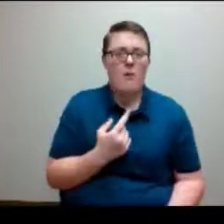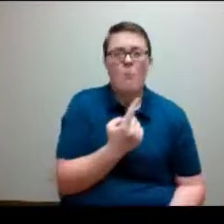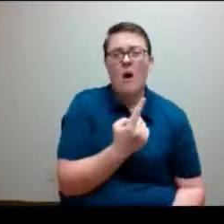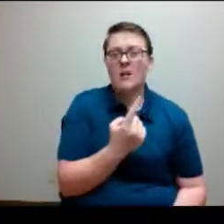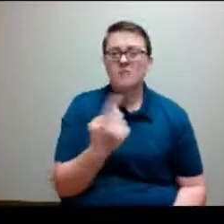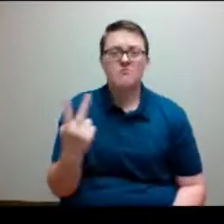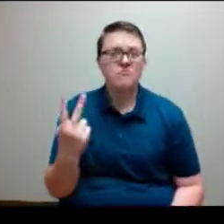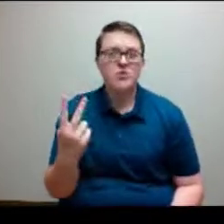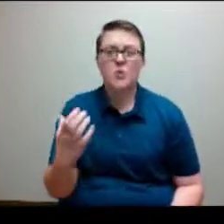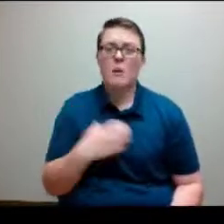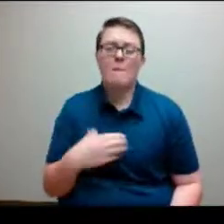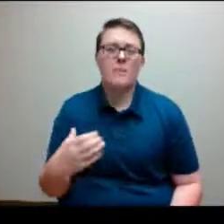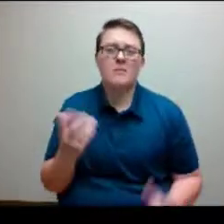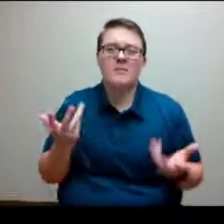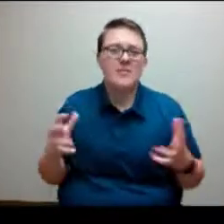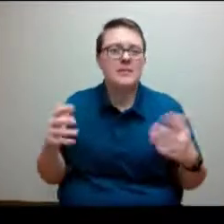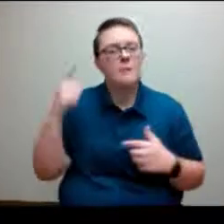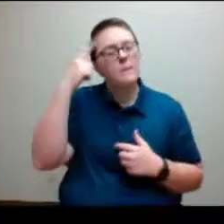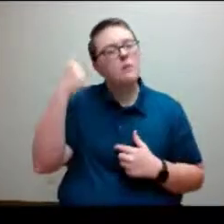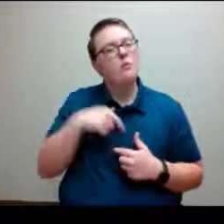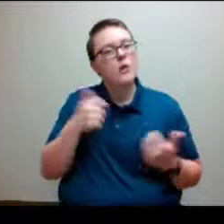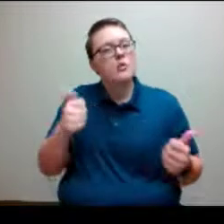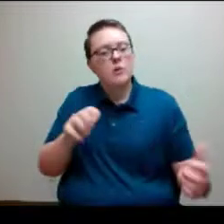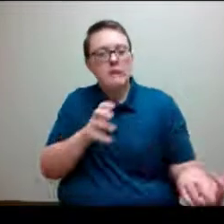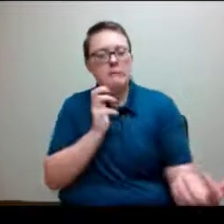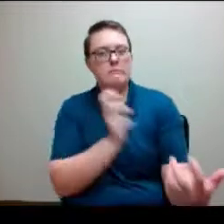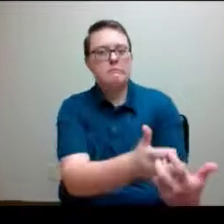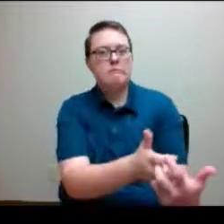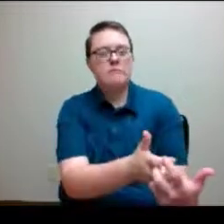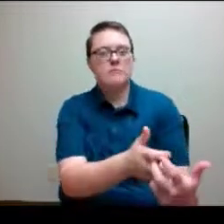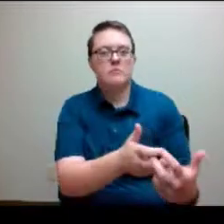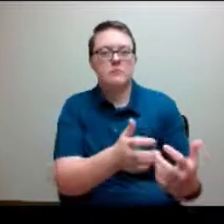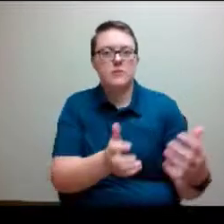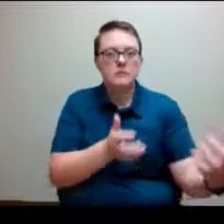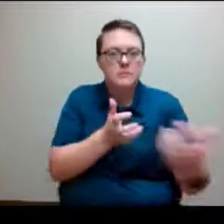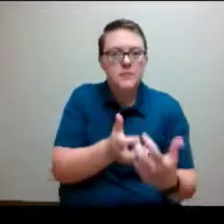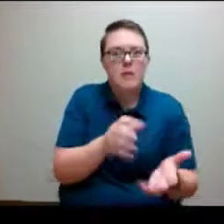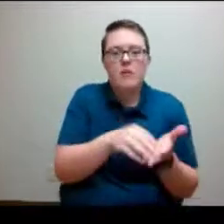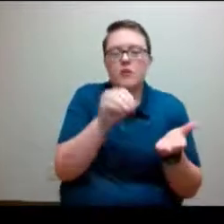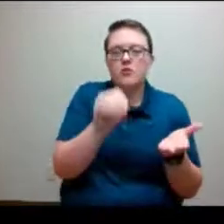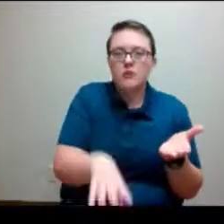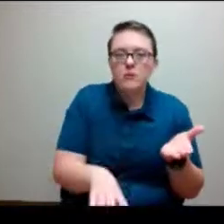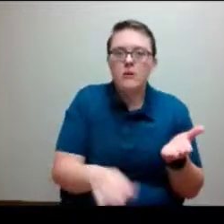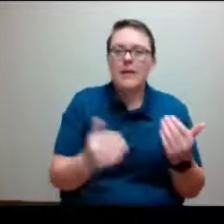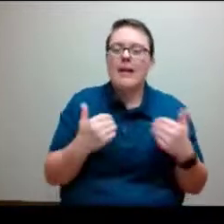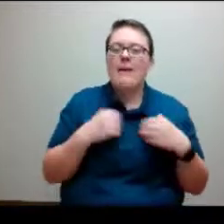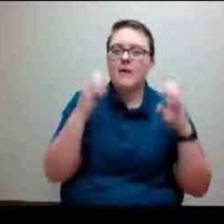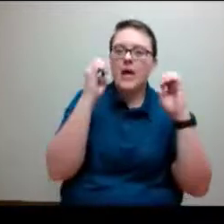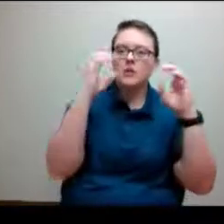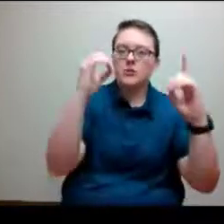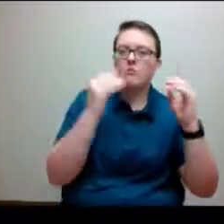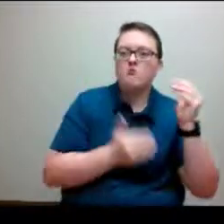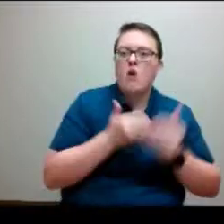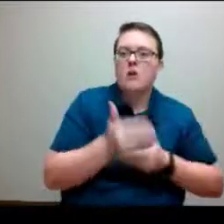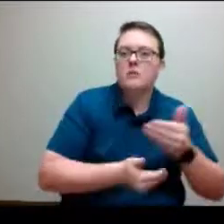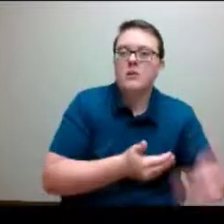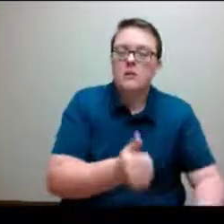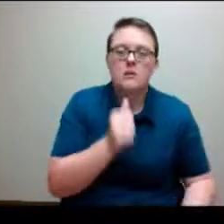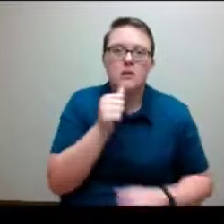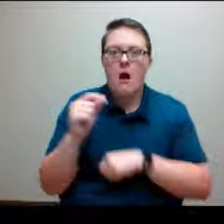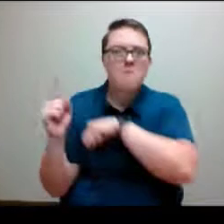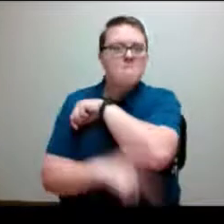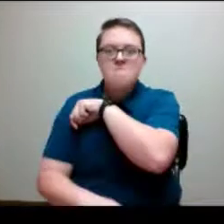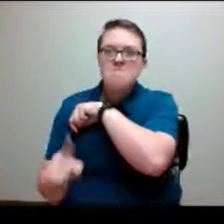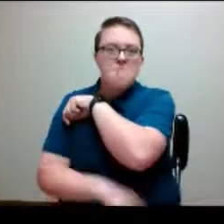try to meet our students where they're at and provide them with an educational process, not a punitive one. And then at the